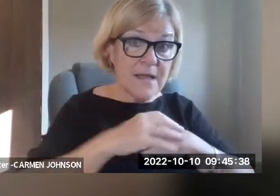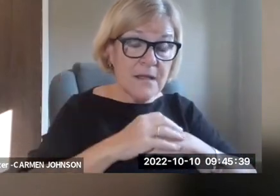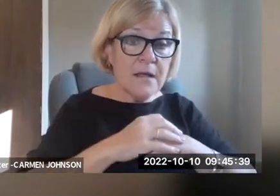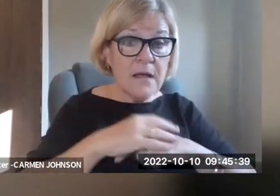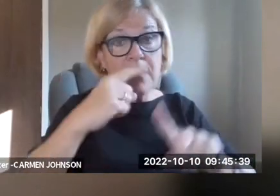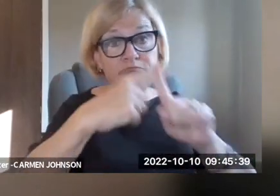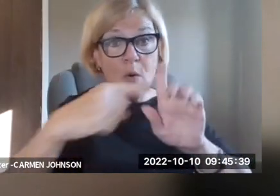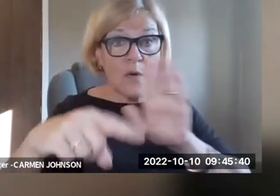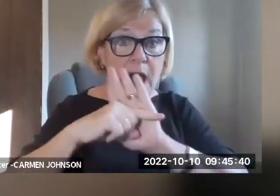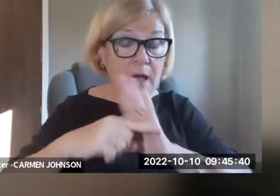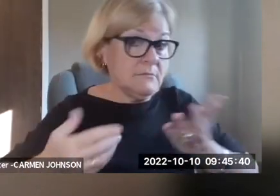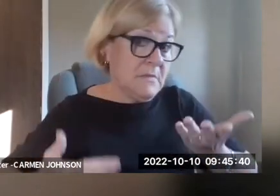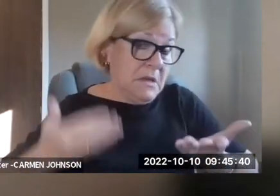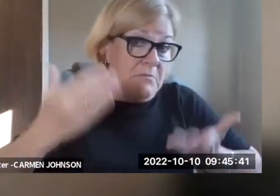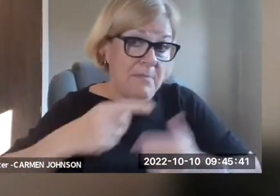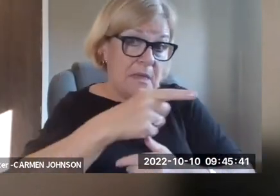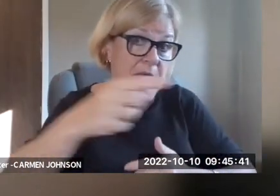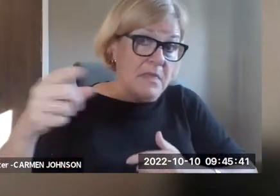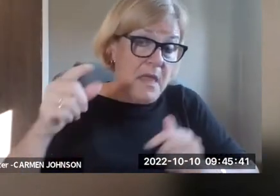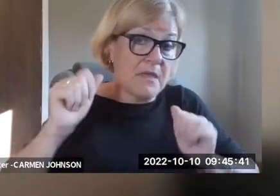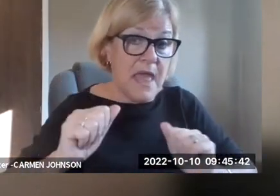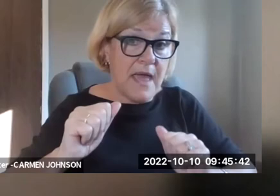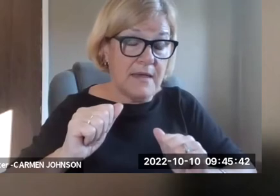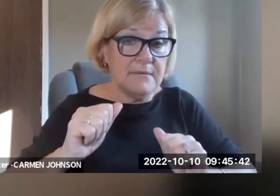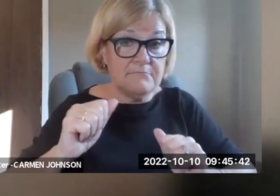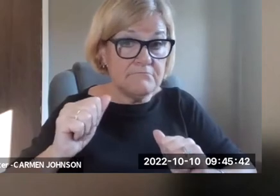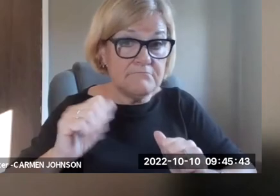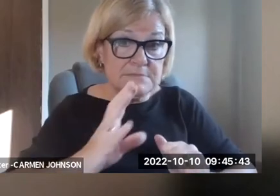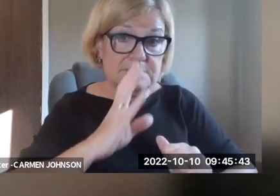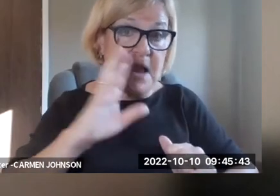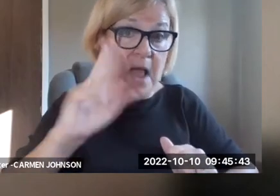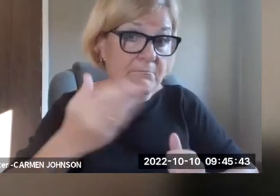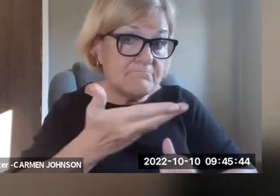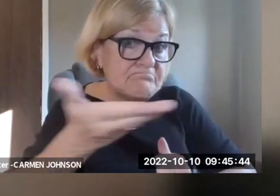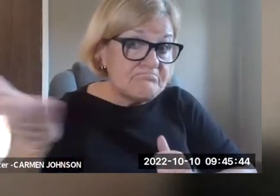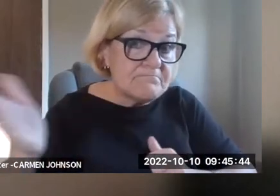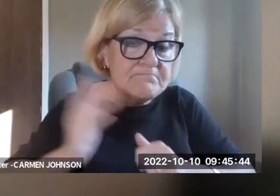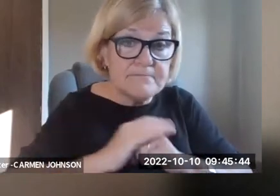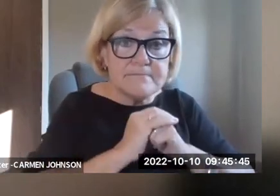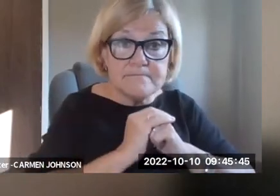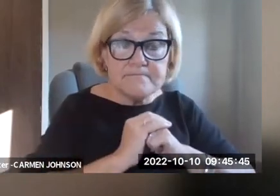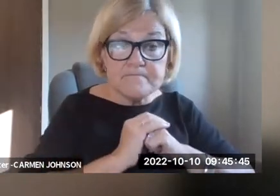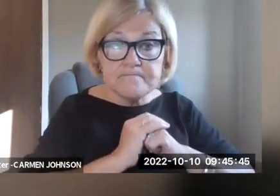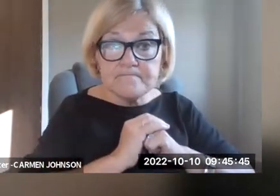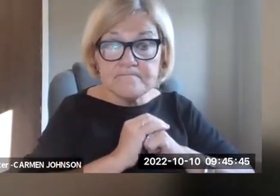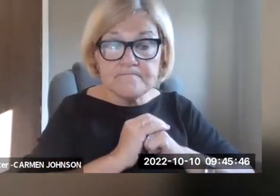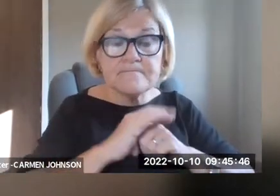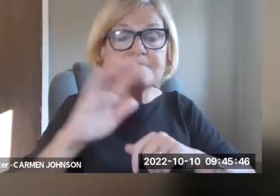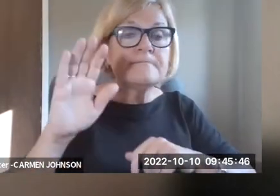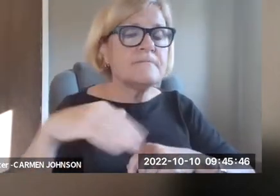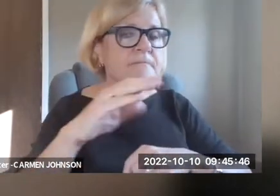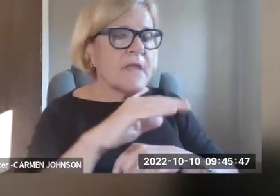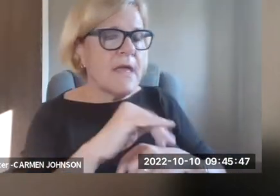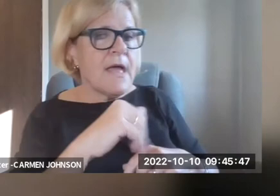ask if somebody, if somebody has more experience on this, um, pro or con, maybe they can